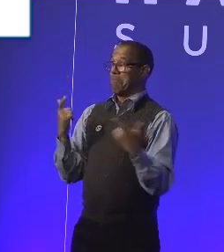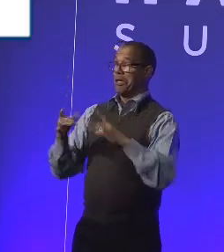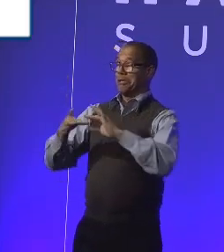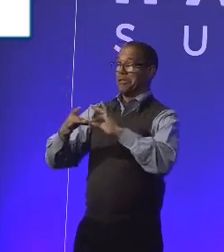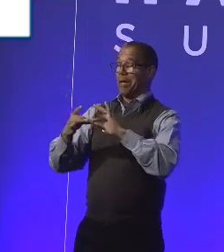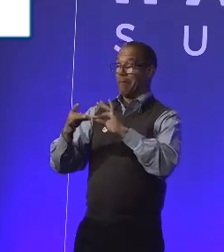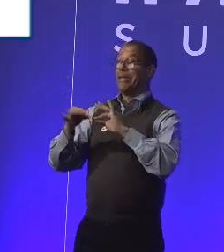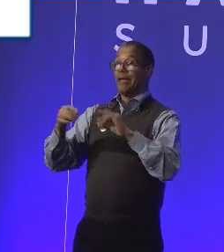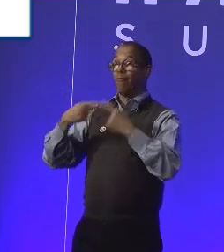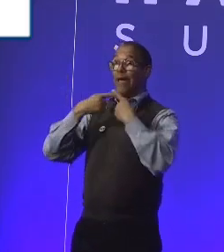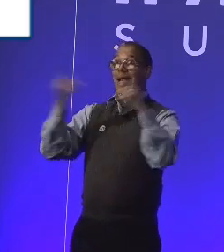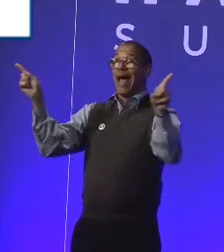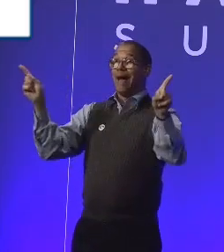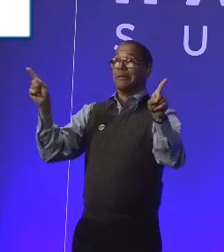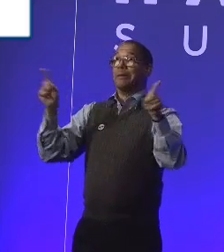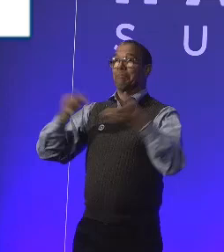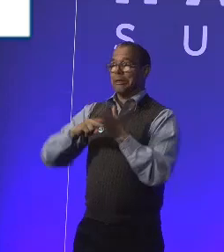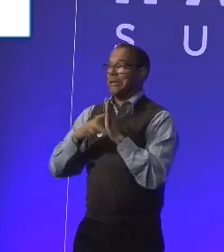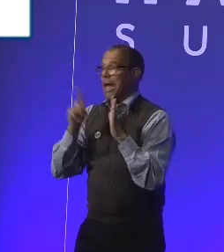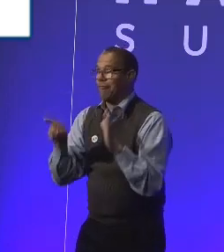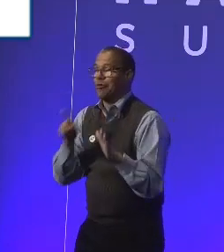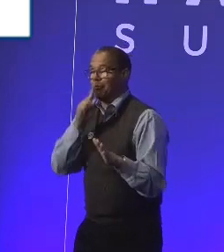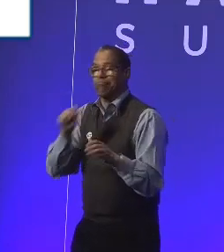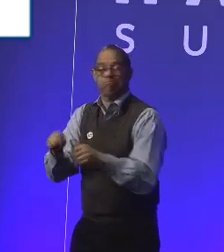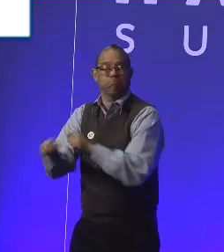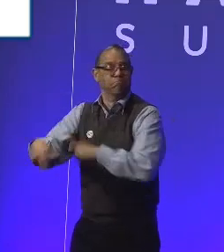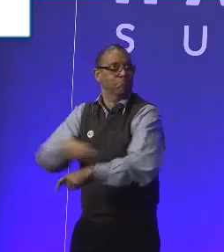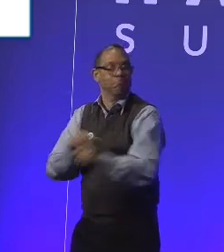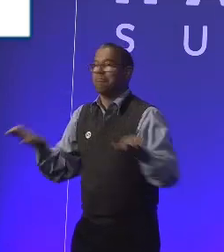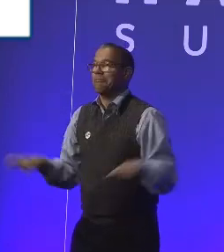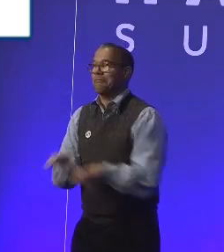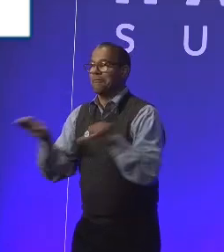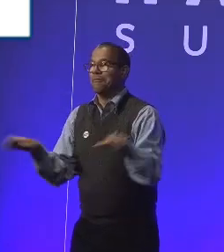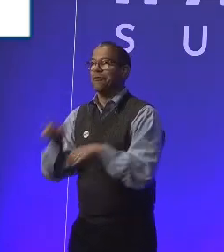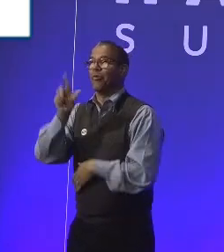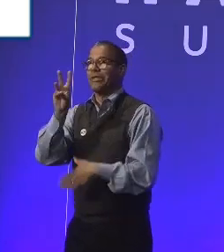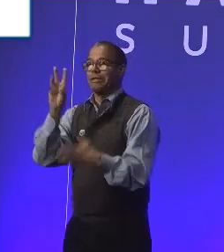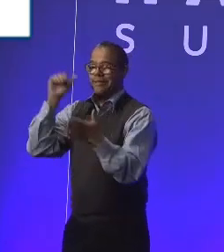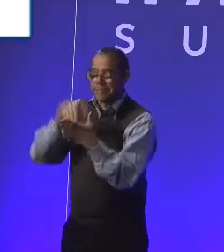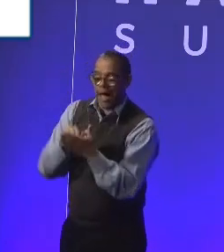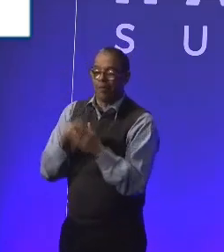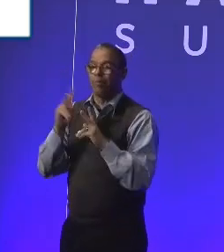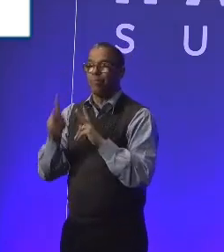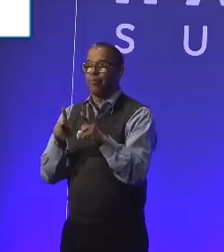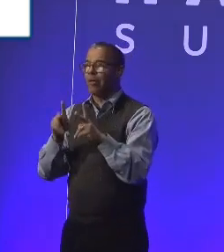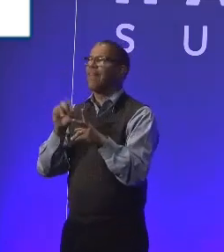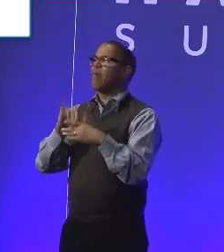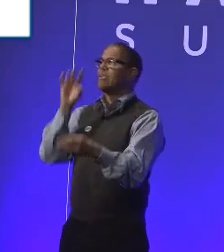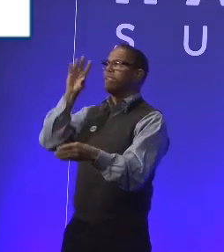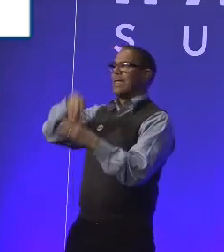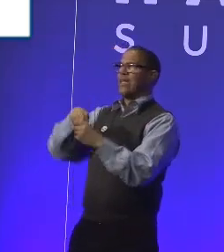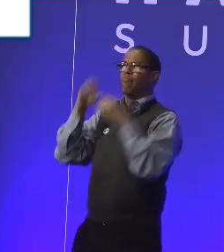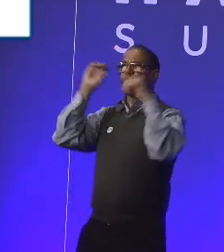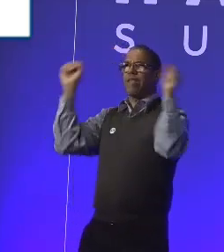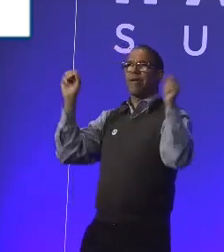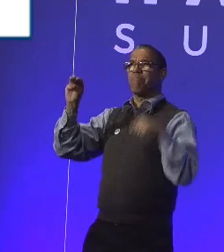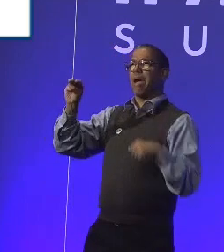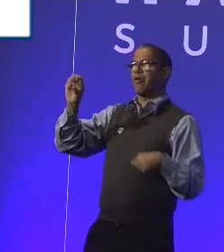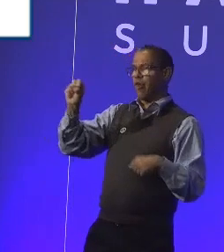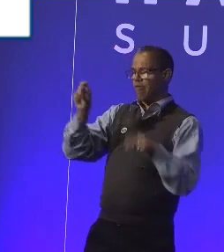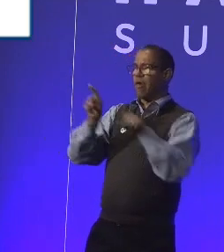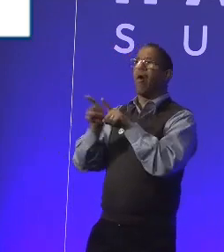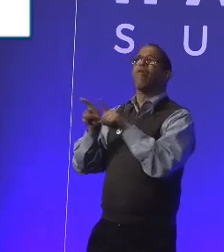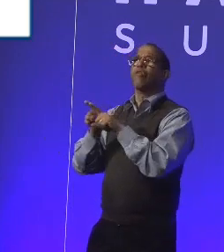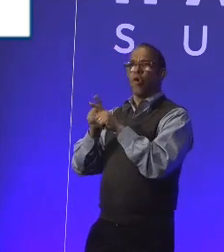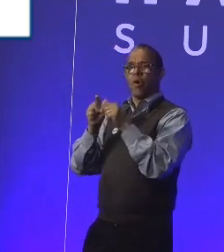do it. You put it out there on a blog, you know, and this was a Brad Smith blog, the president of Microsoft, who was in his blog, and it was like, yeah, we're going to train them.